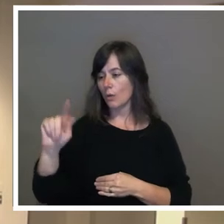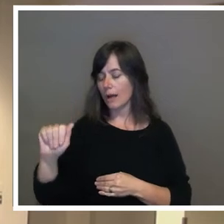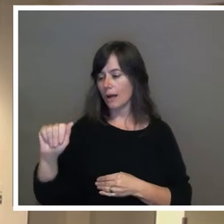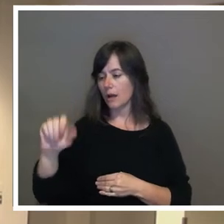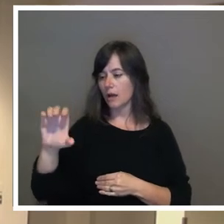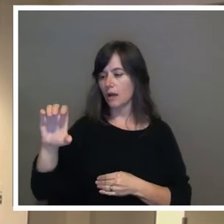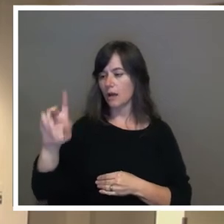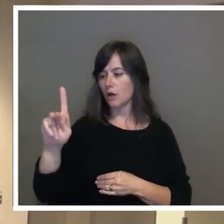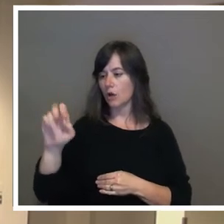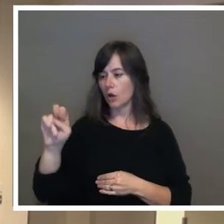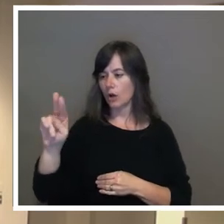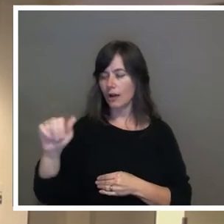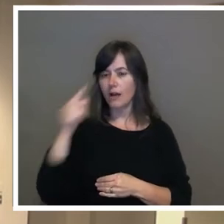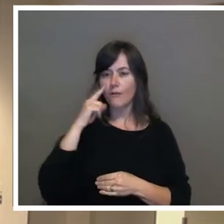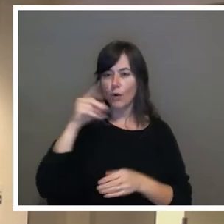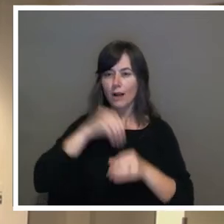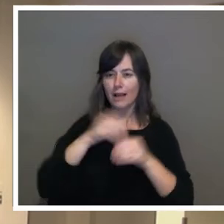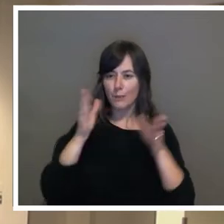registered speakers.